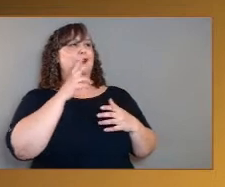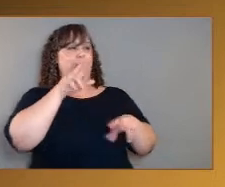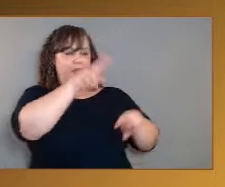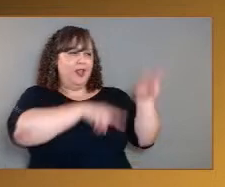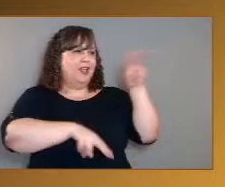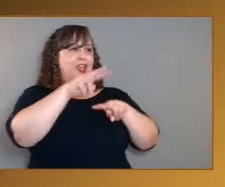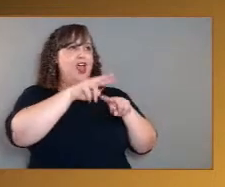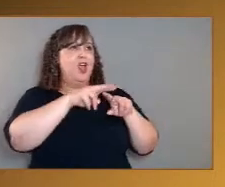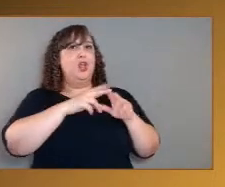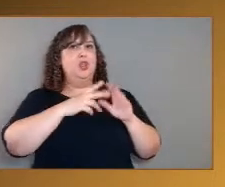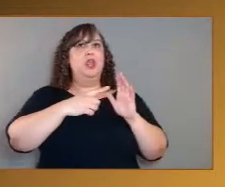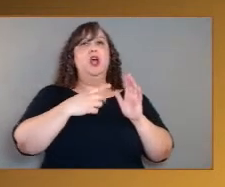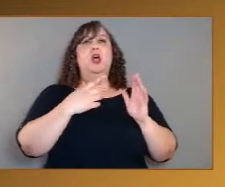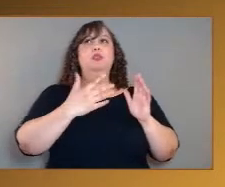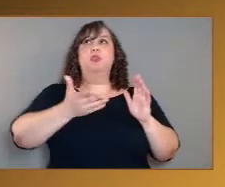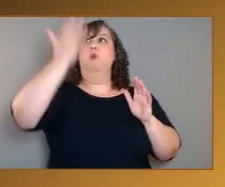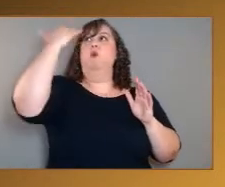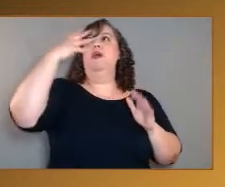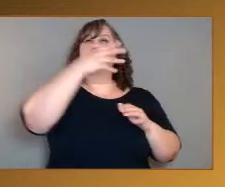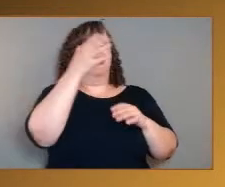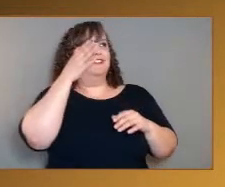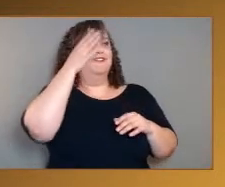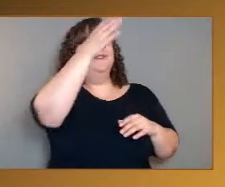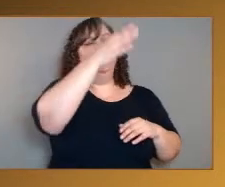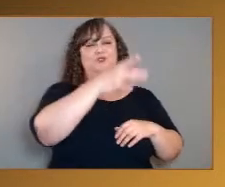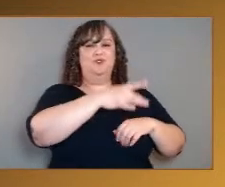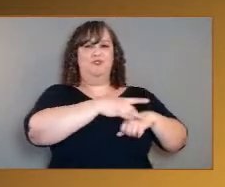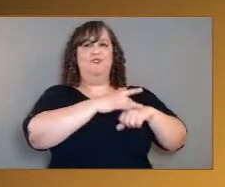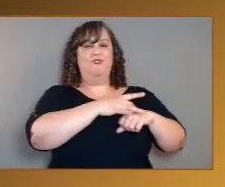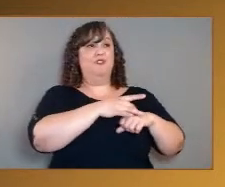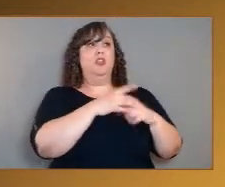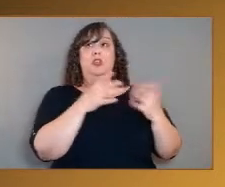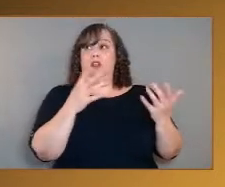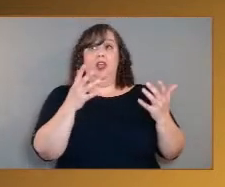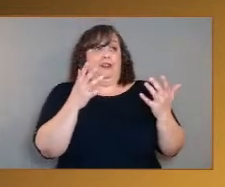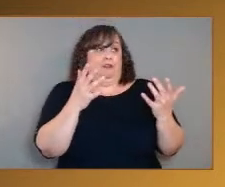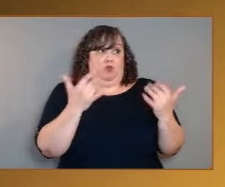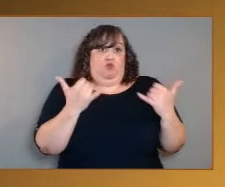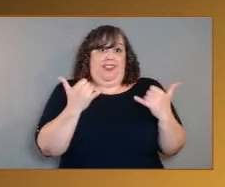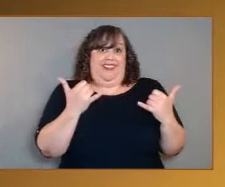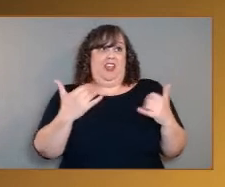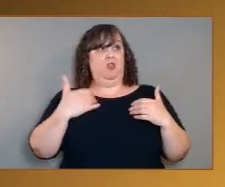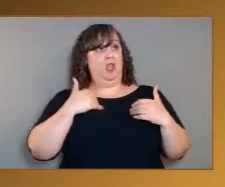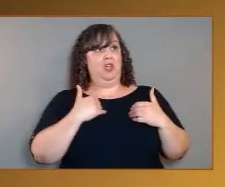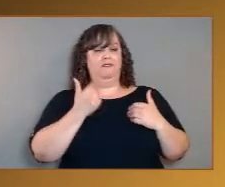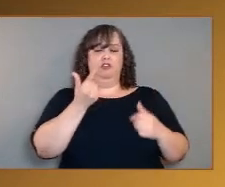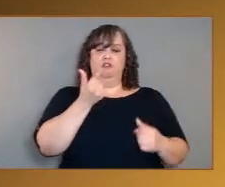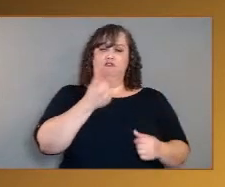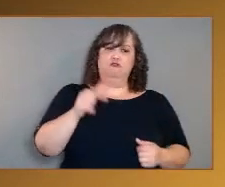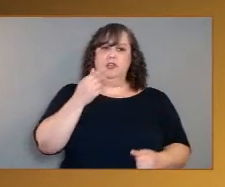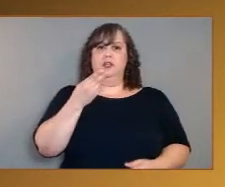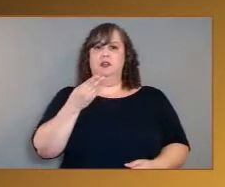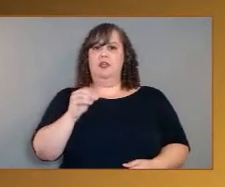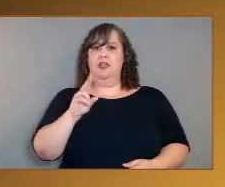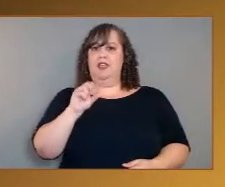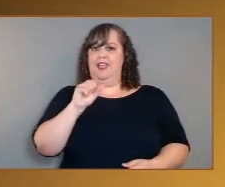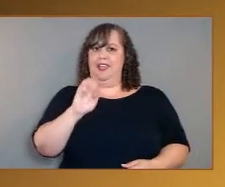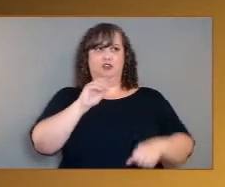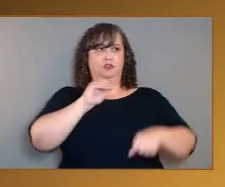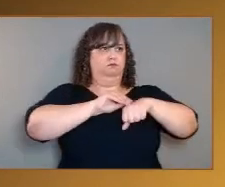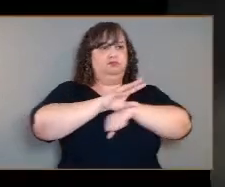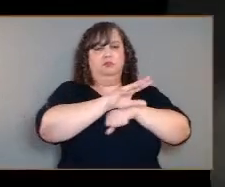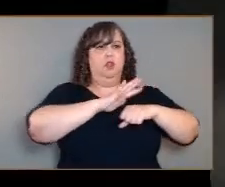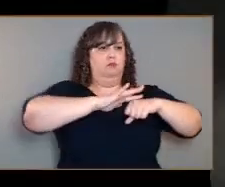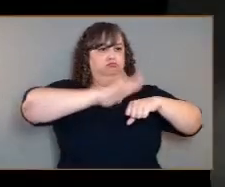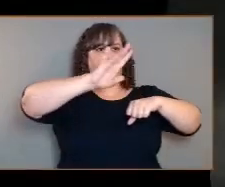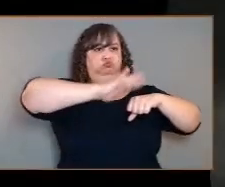talked, Venus has this incredible greenhouse atmosphere today, but it was once much more habitable. And by actually